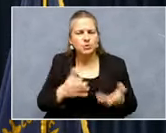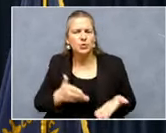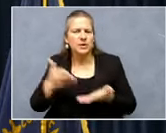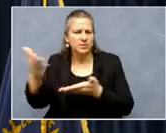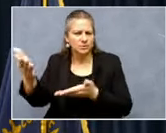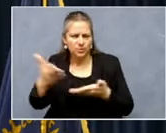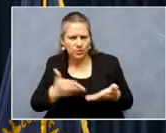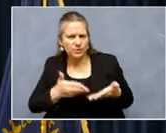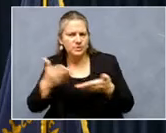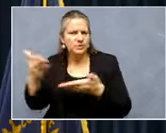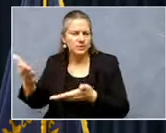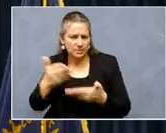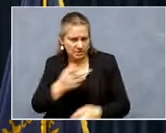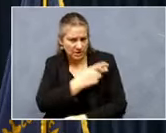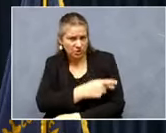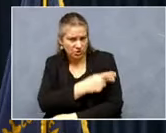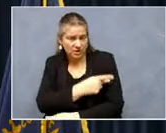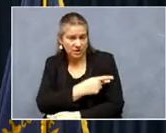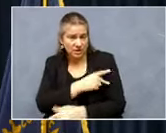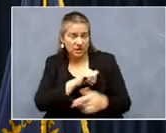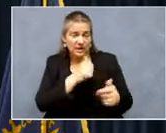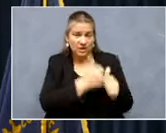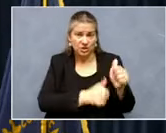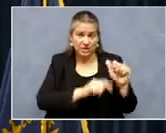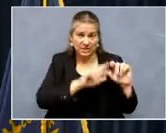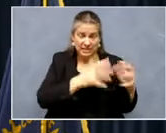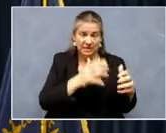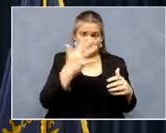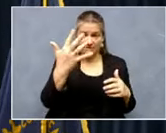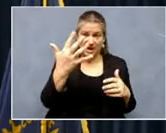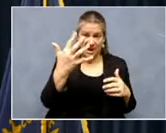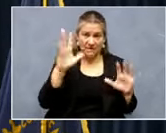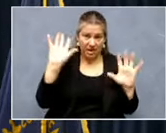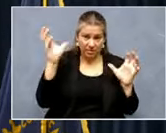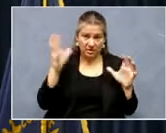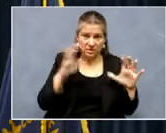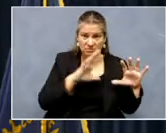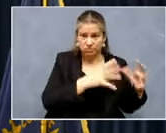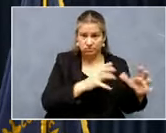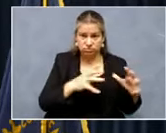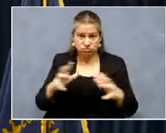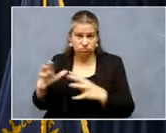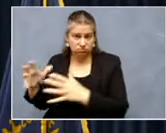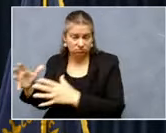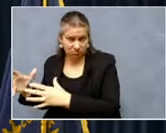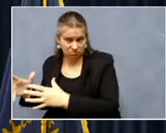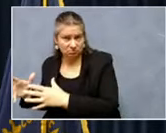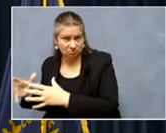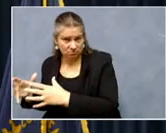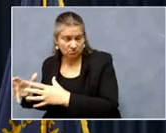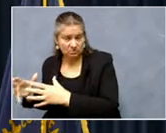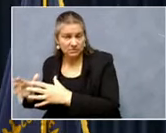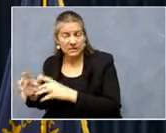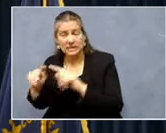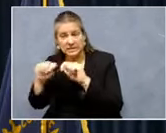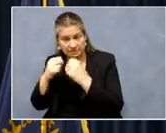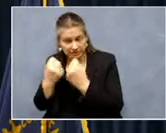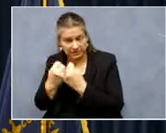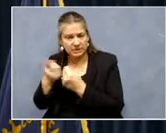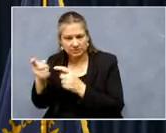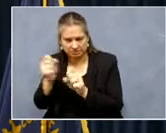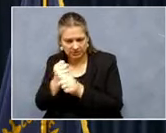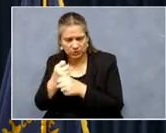Each team consisted of five ambulances and they were assigned across the state. The teams made a noticeable impact